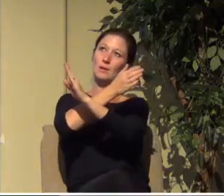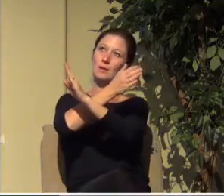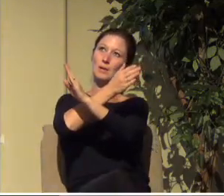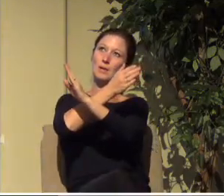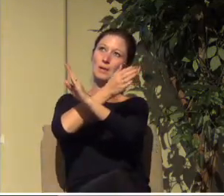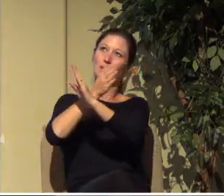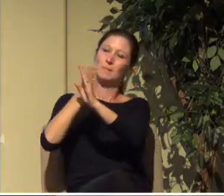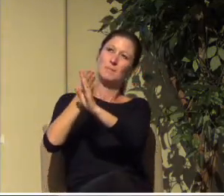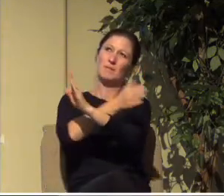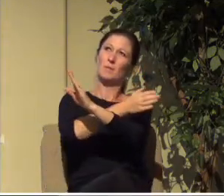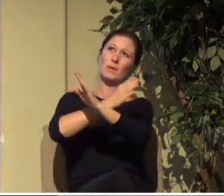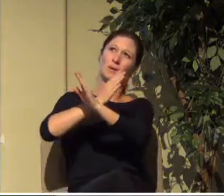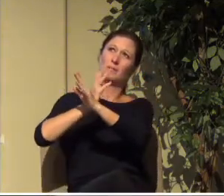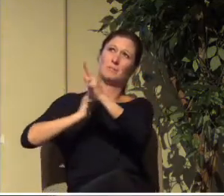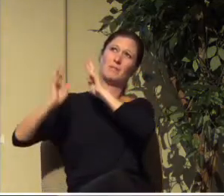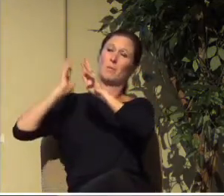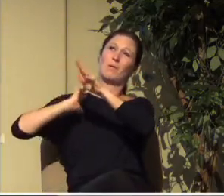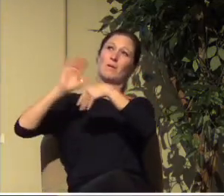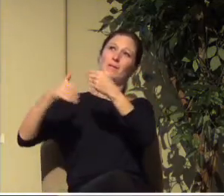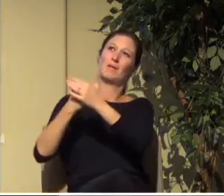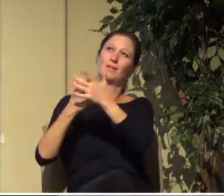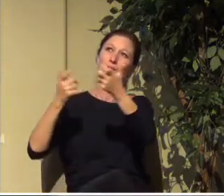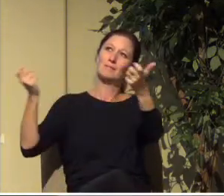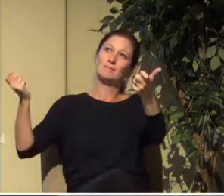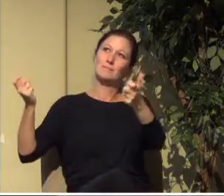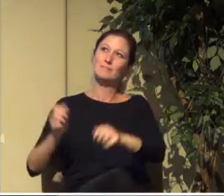and over all things you reign